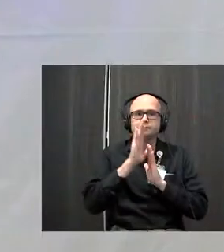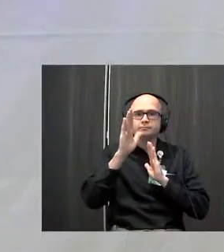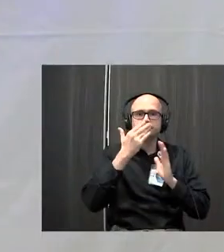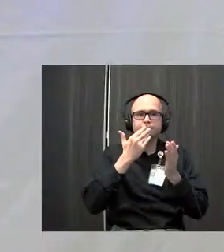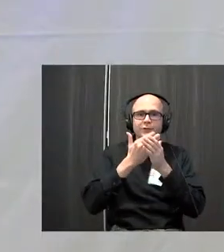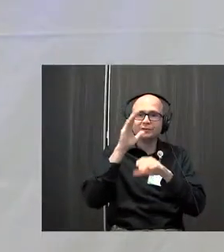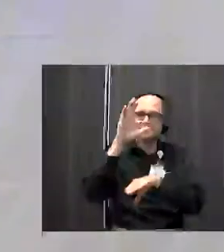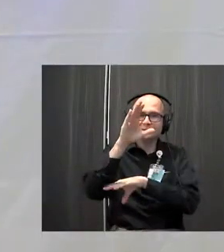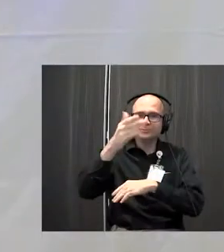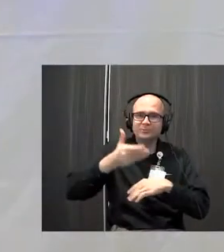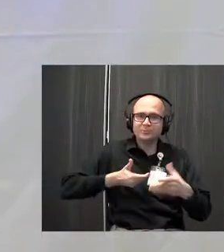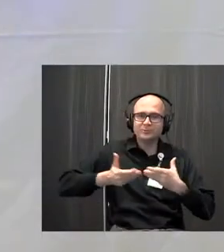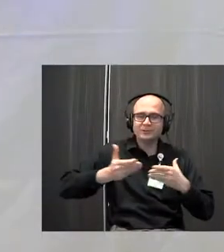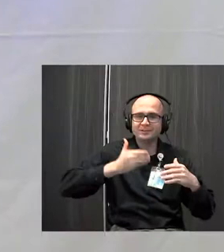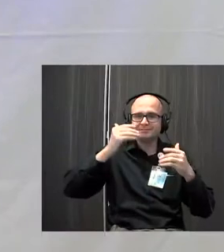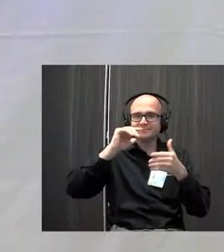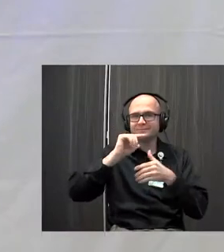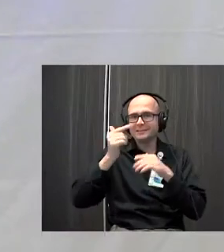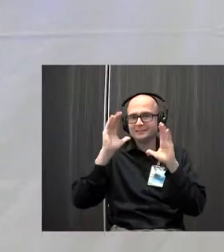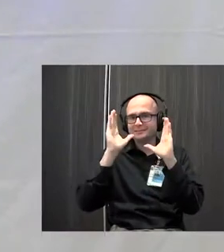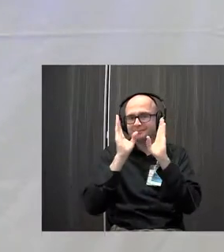Afternoon, and welcome back to our next session.